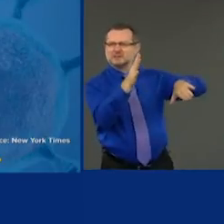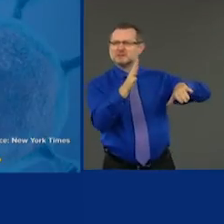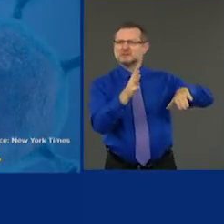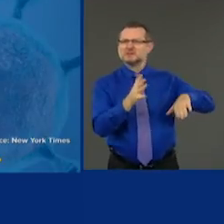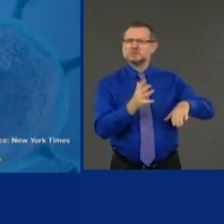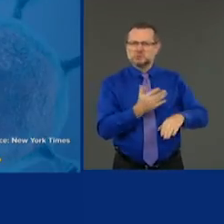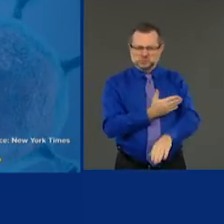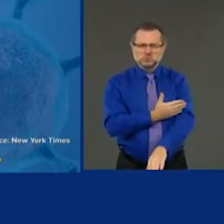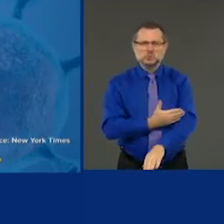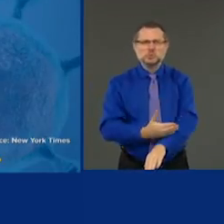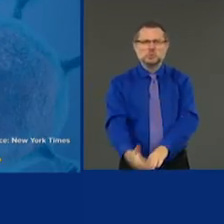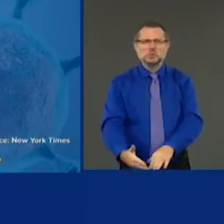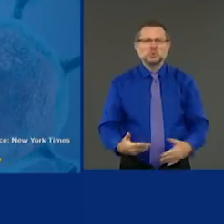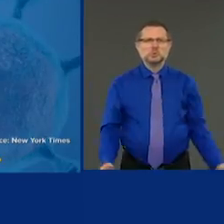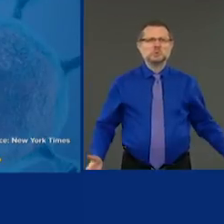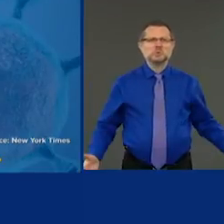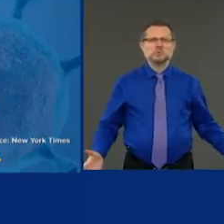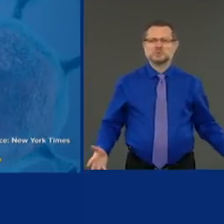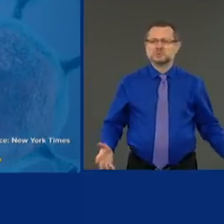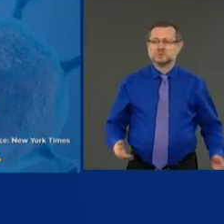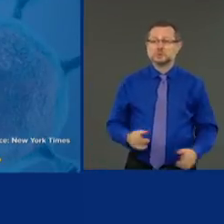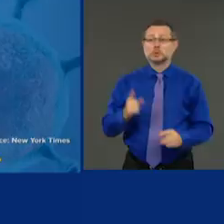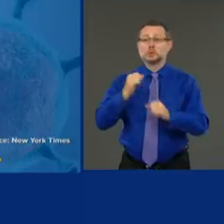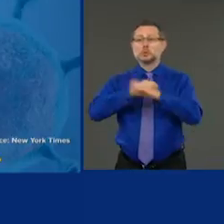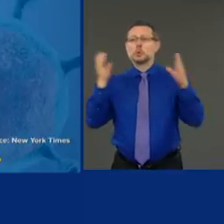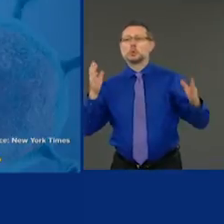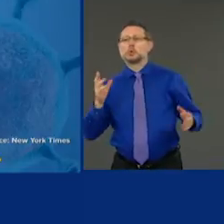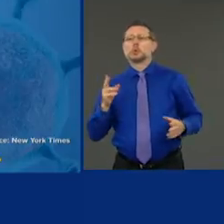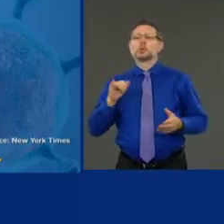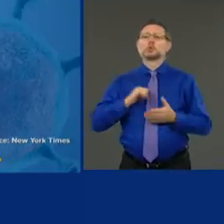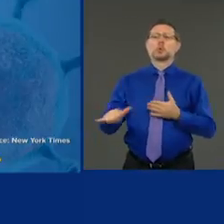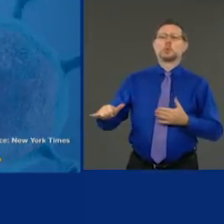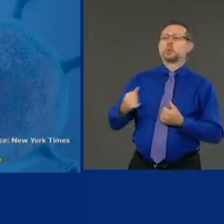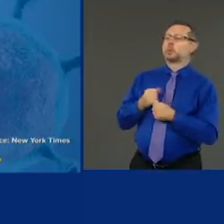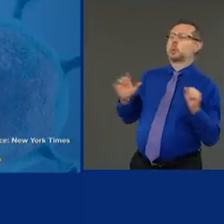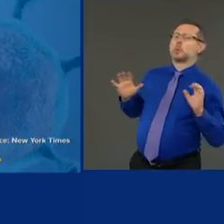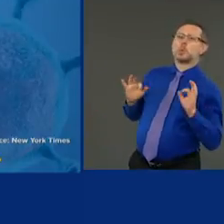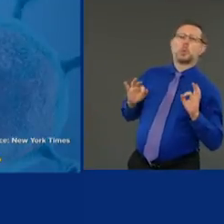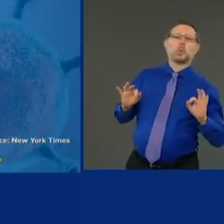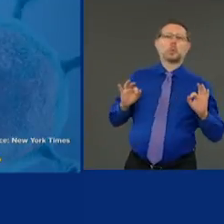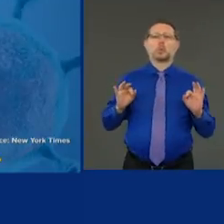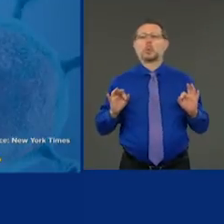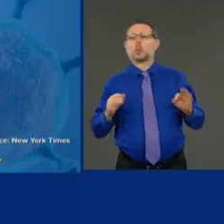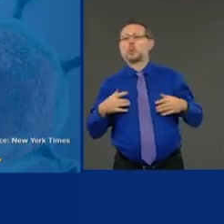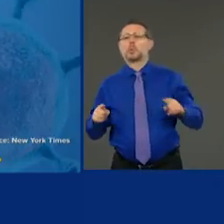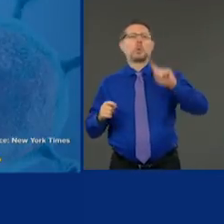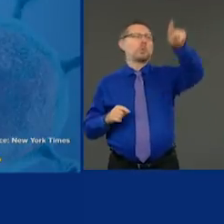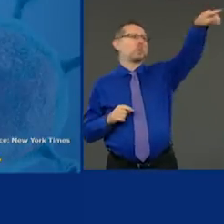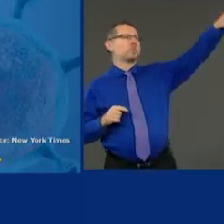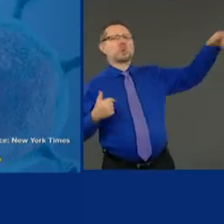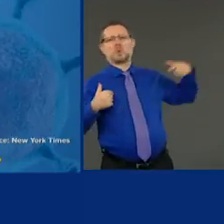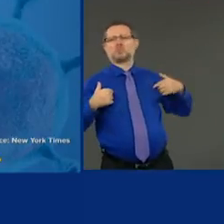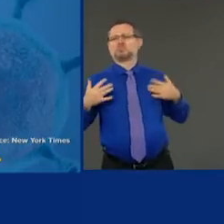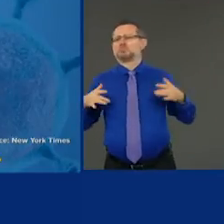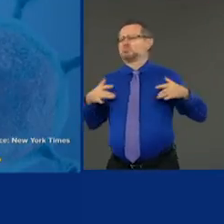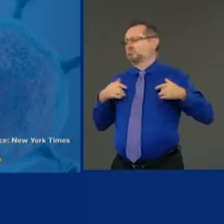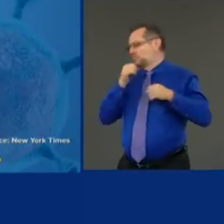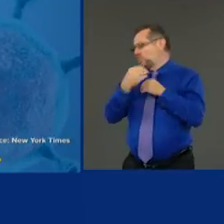New York is going to be immune from what's happening everywhere in the country. That does not work.